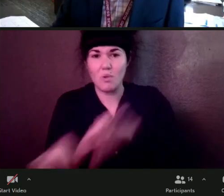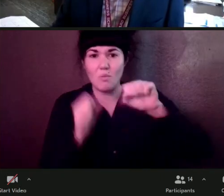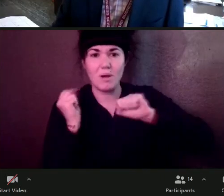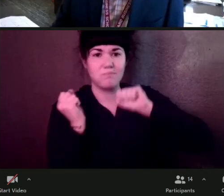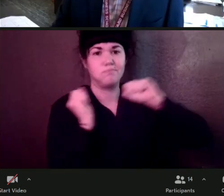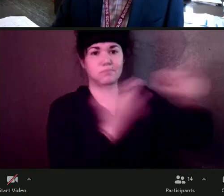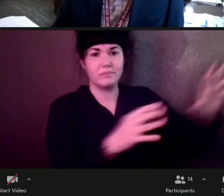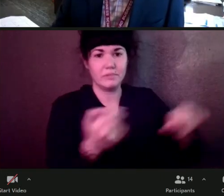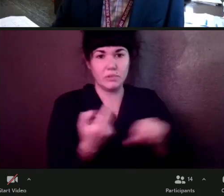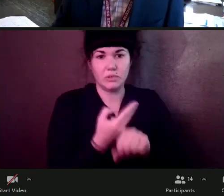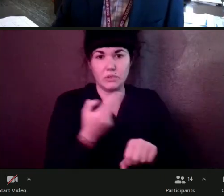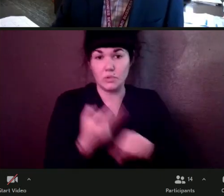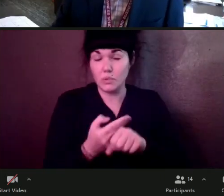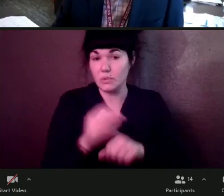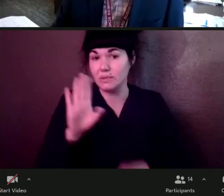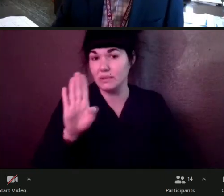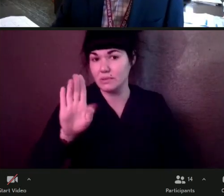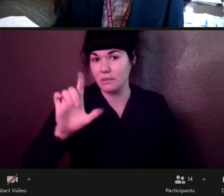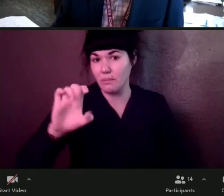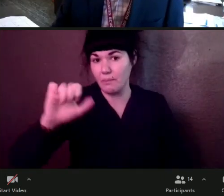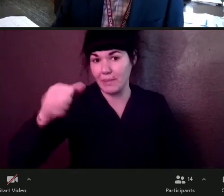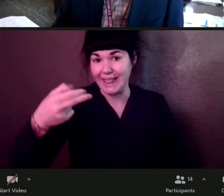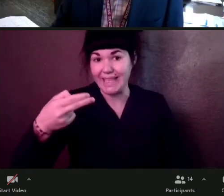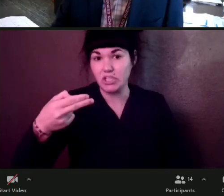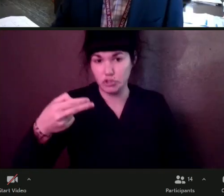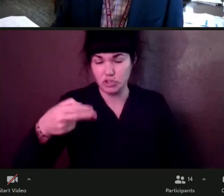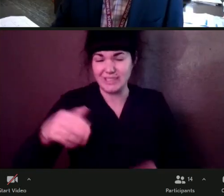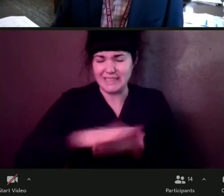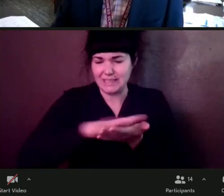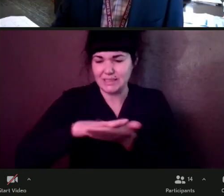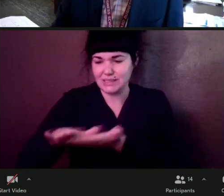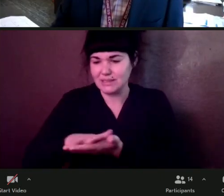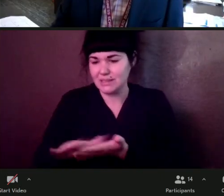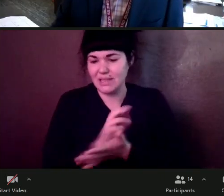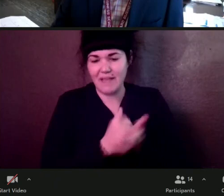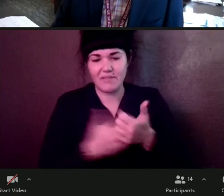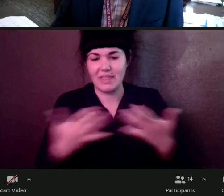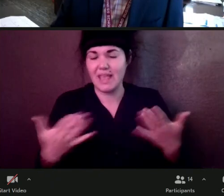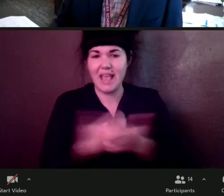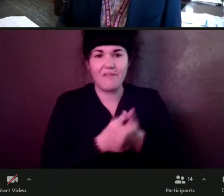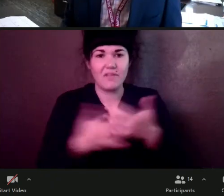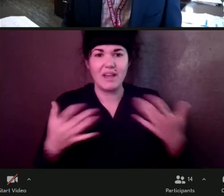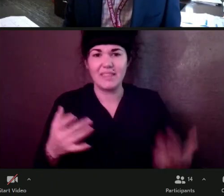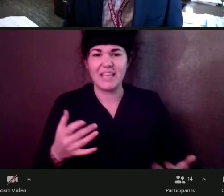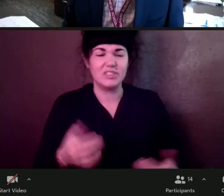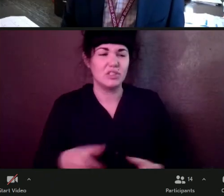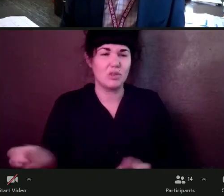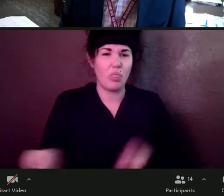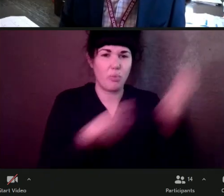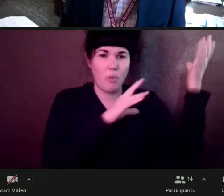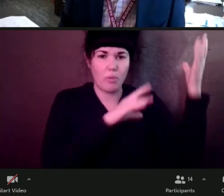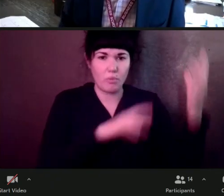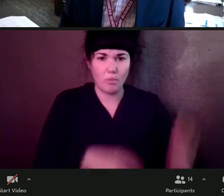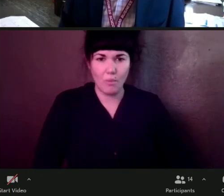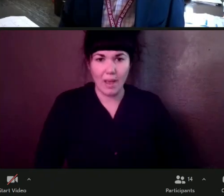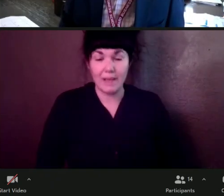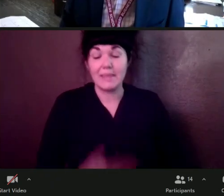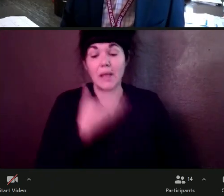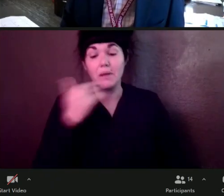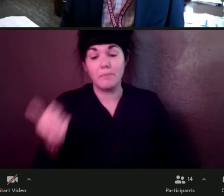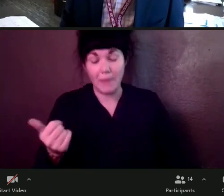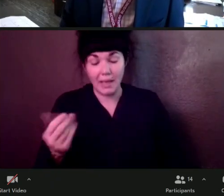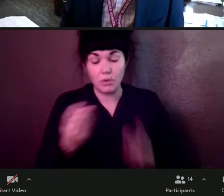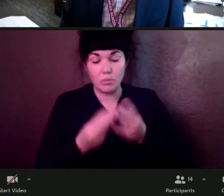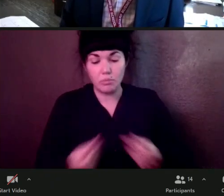everything away. Um, but I know there are so many families, especially in the Black community, who are impacted with